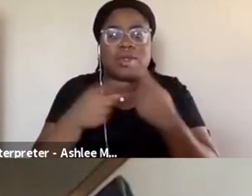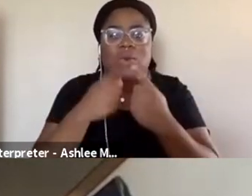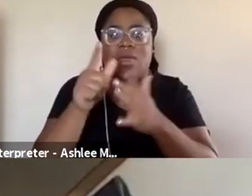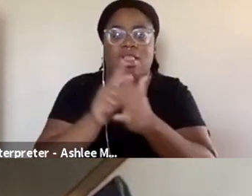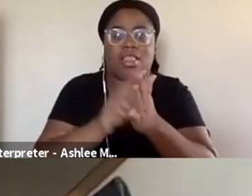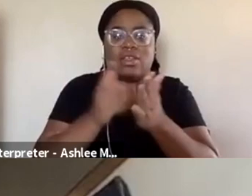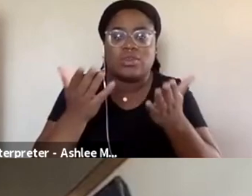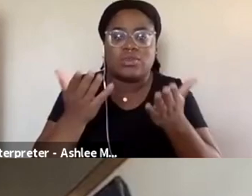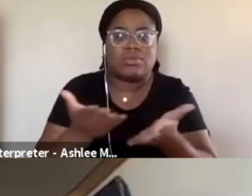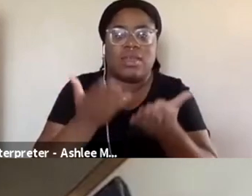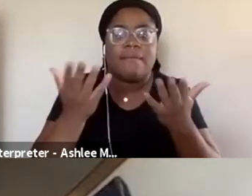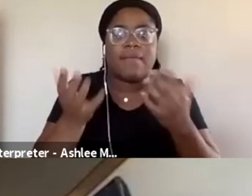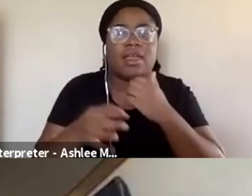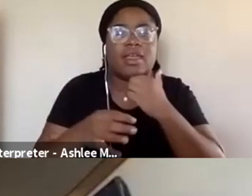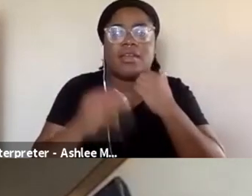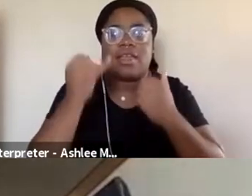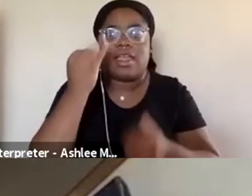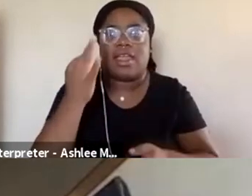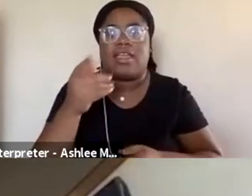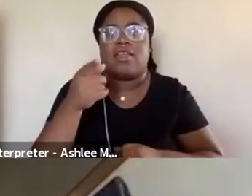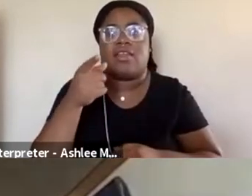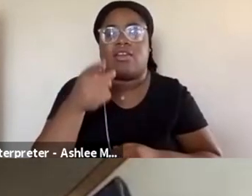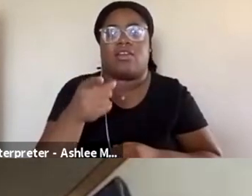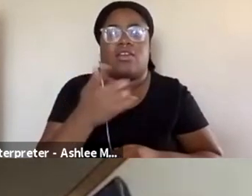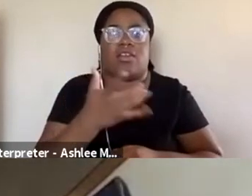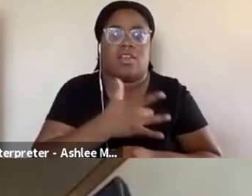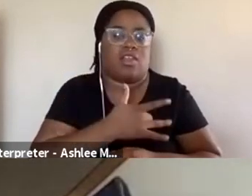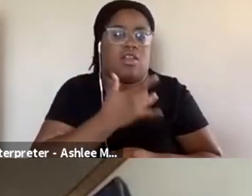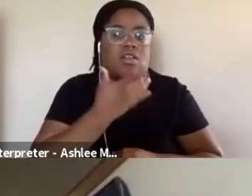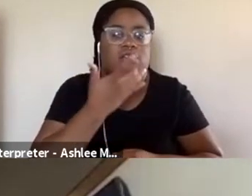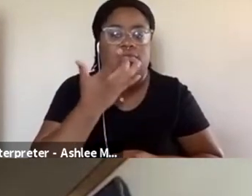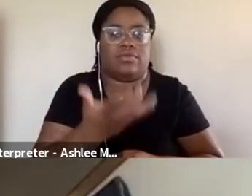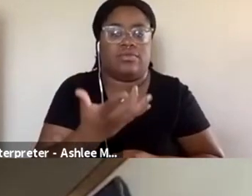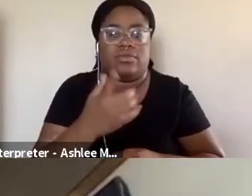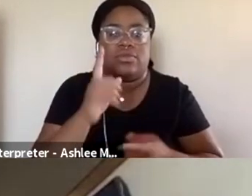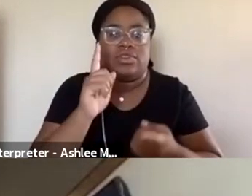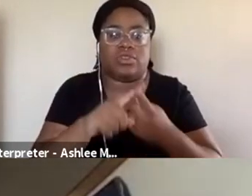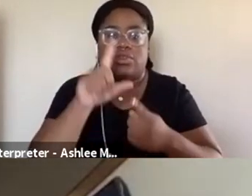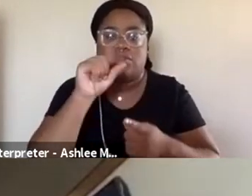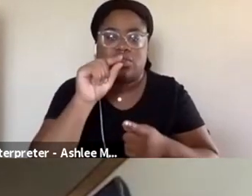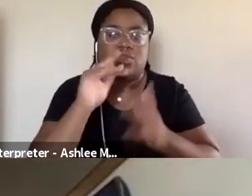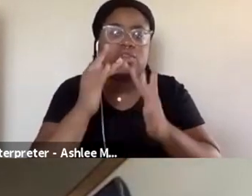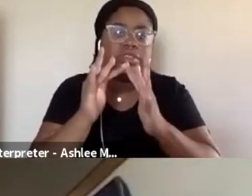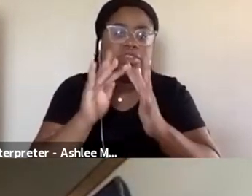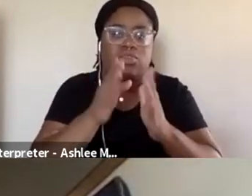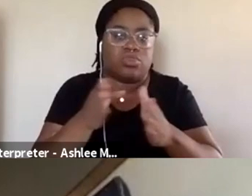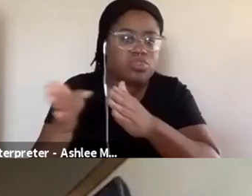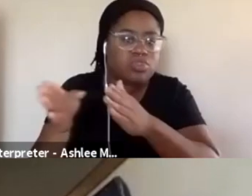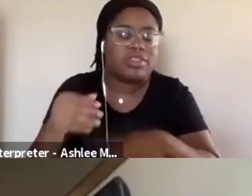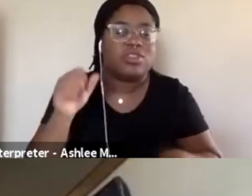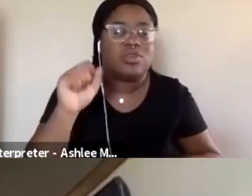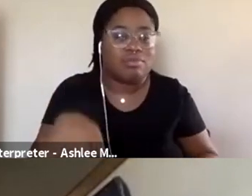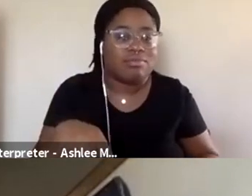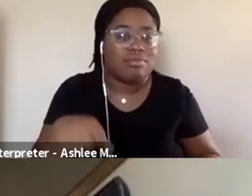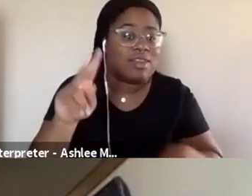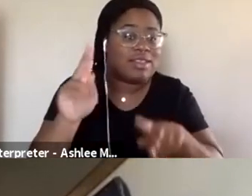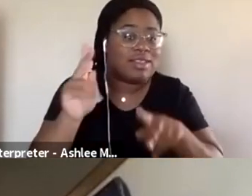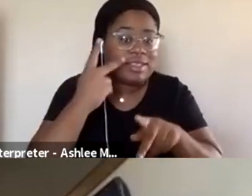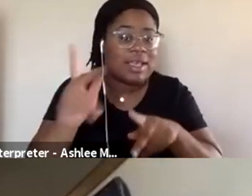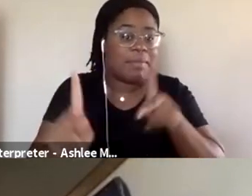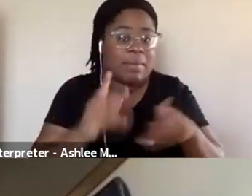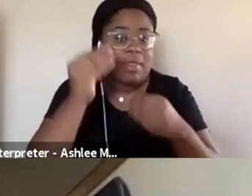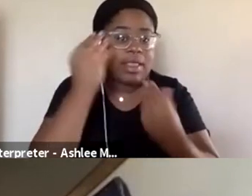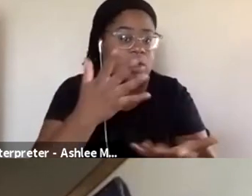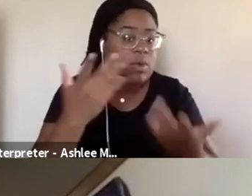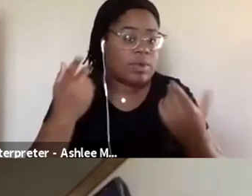happening. So I think if you just put your, you know, put your heart to the, to the Twitter streets and the digital media streets, you know, people can like let, know, like what's happening. But